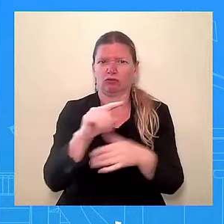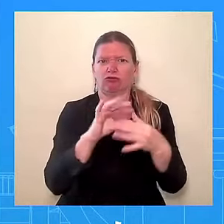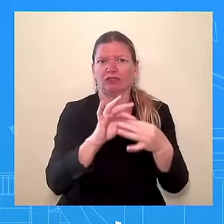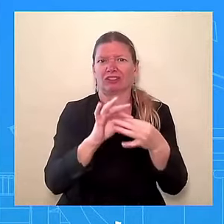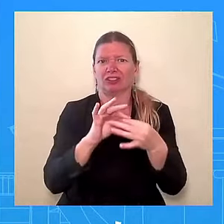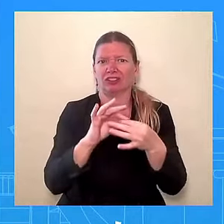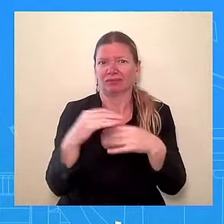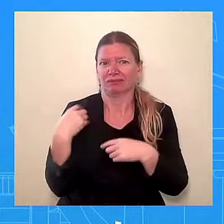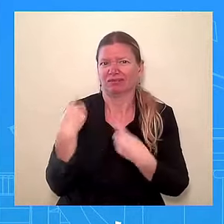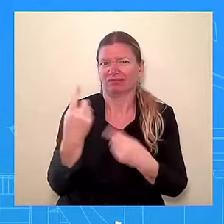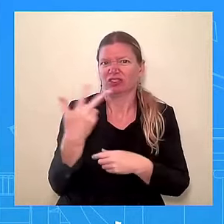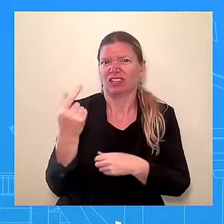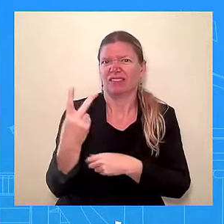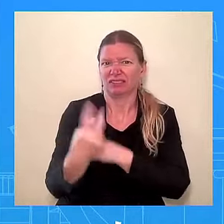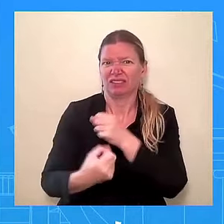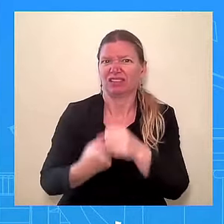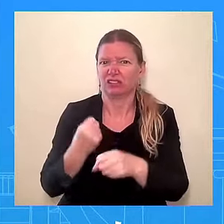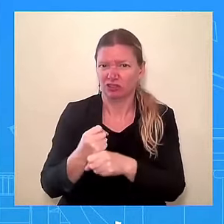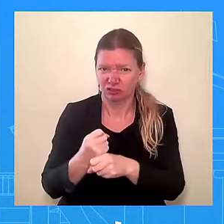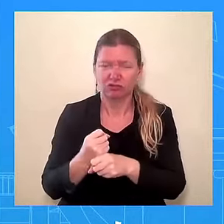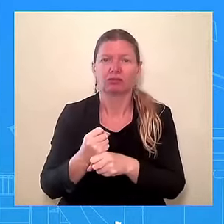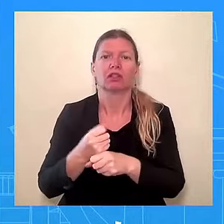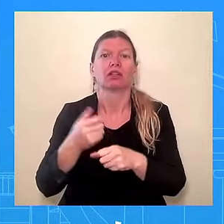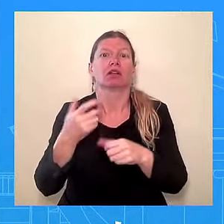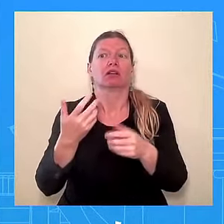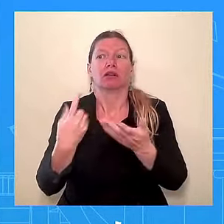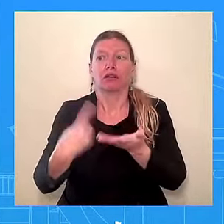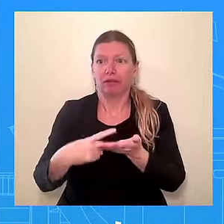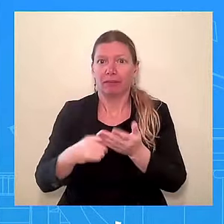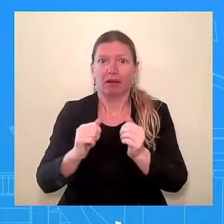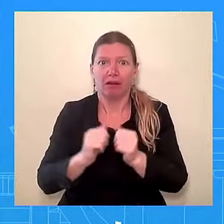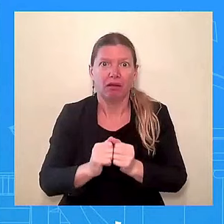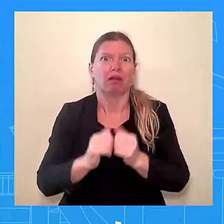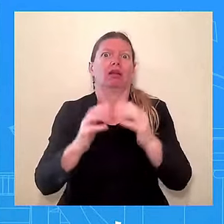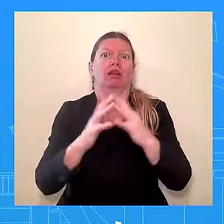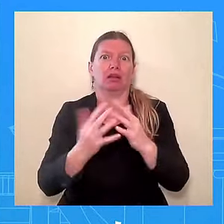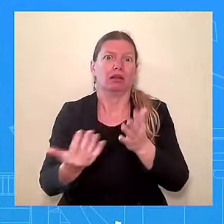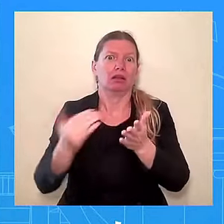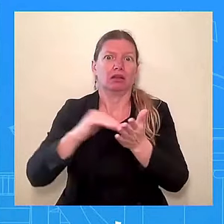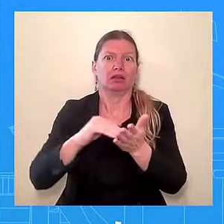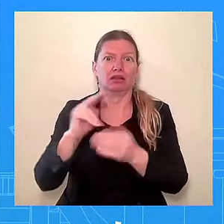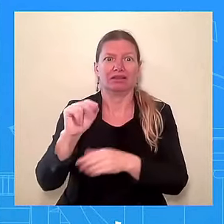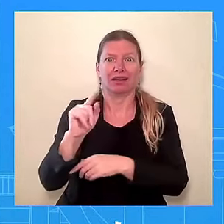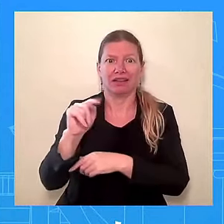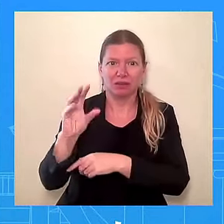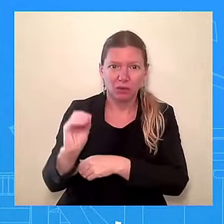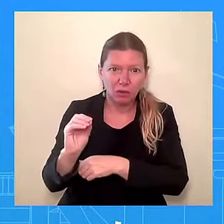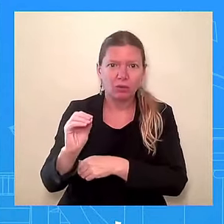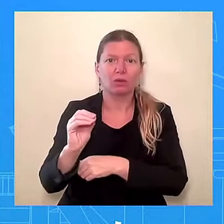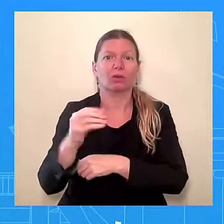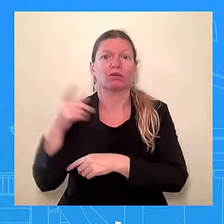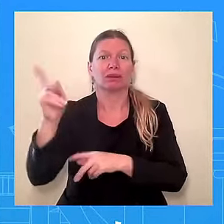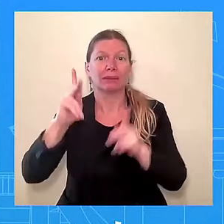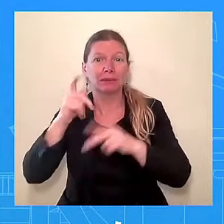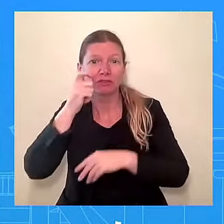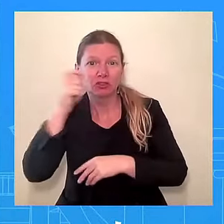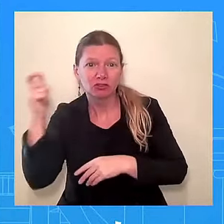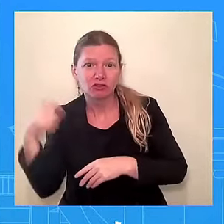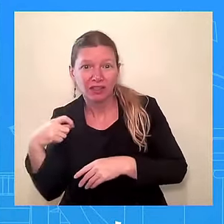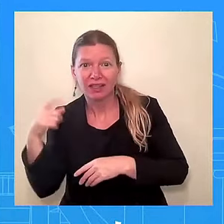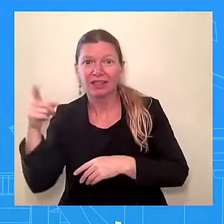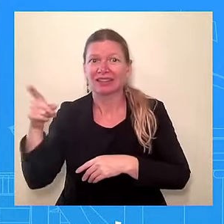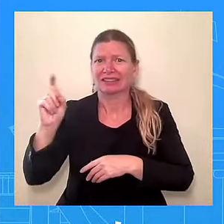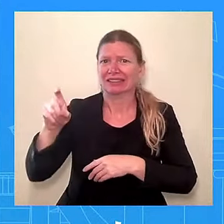what it needs now to defend itself against Russia's aggression so they can fight for their democracy and freedom. This is a president